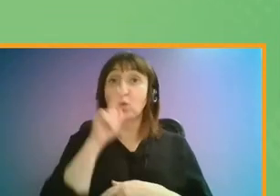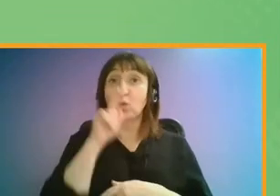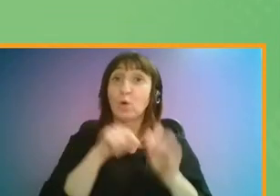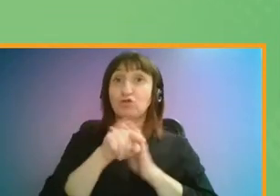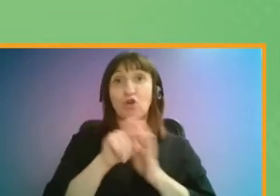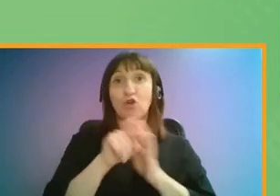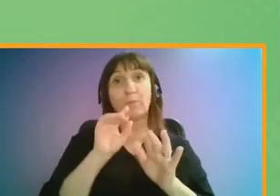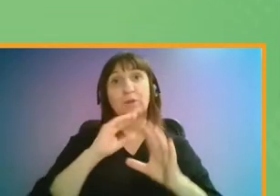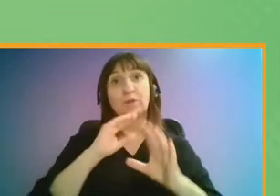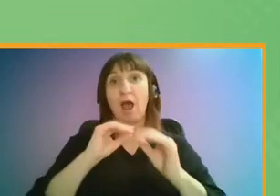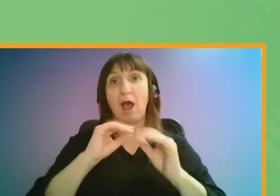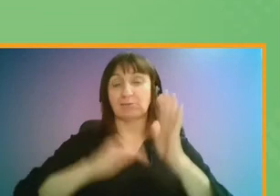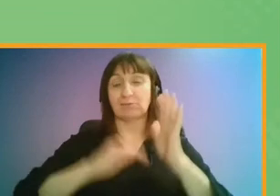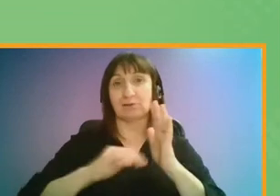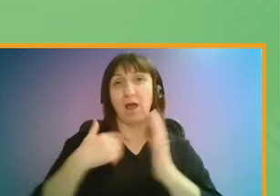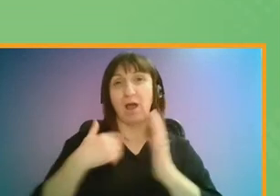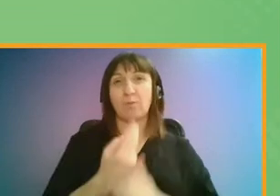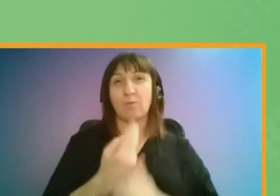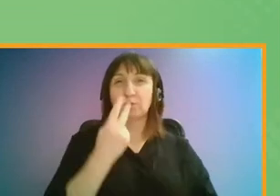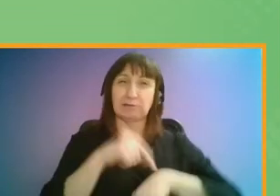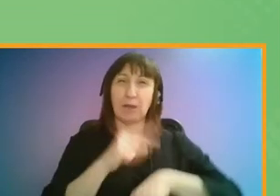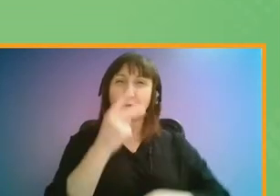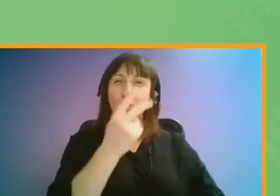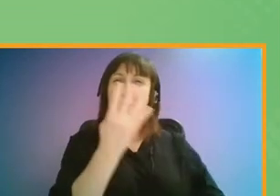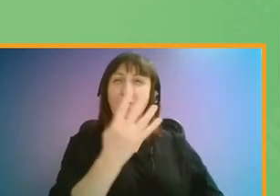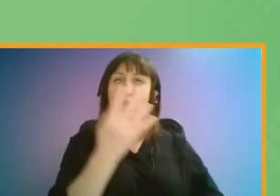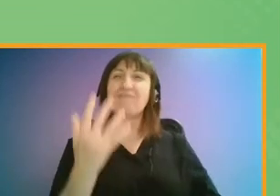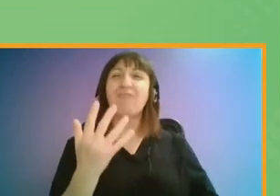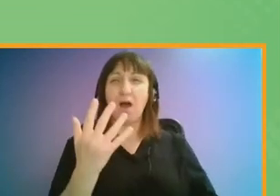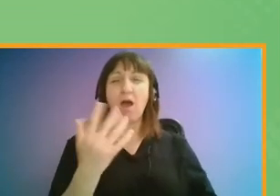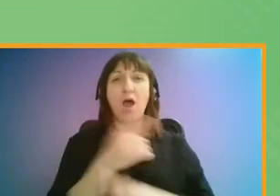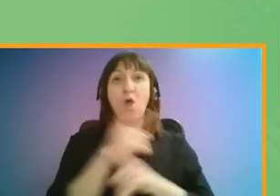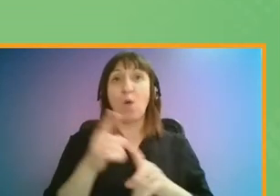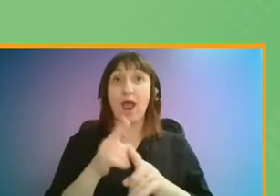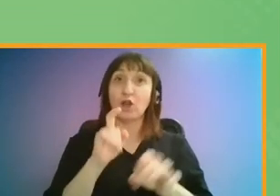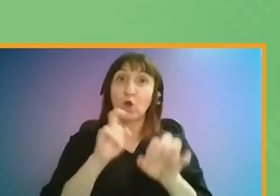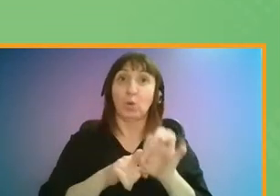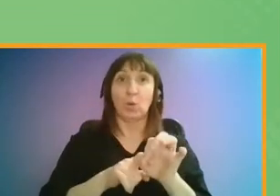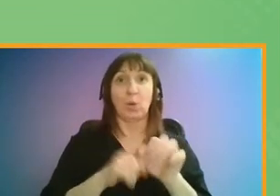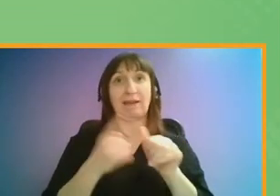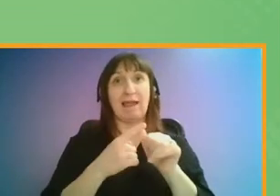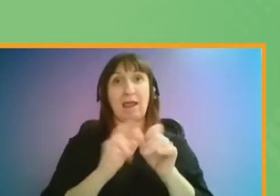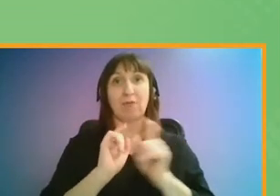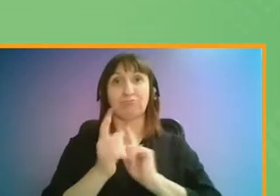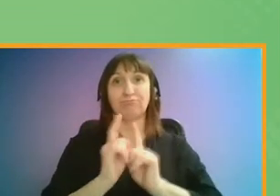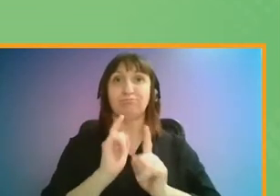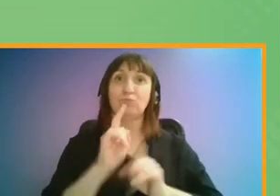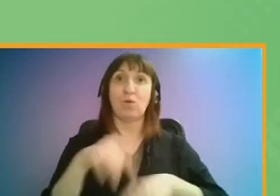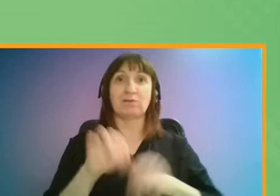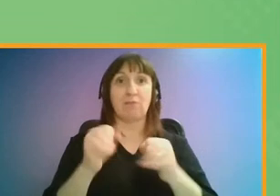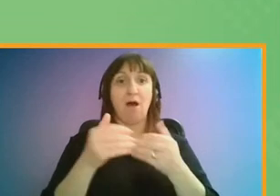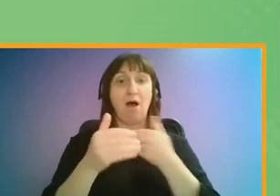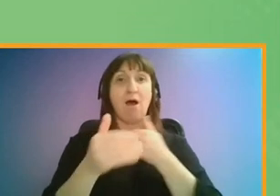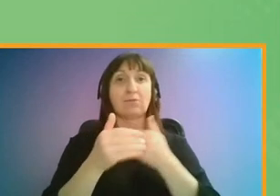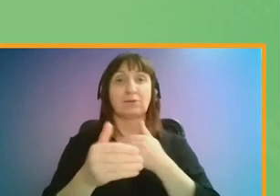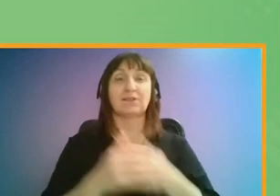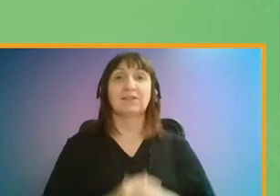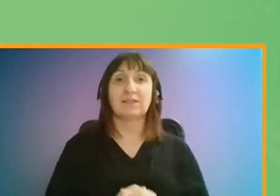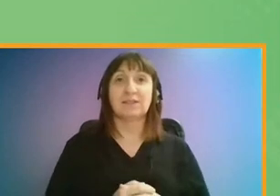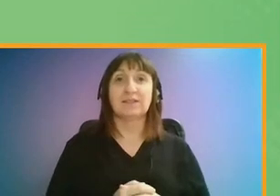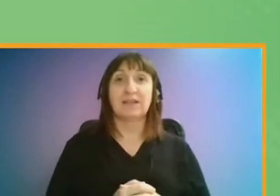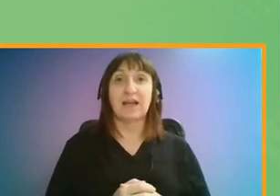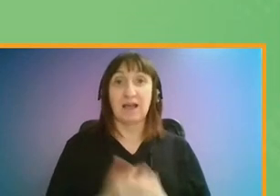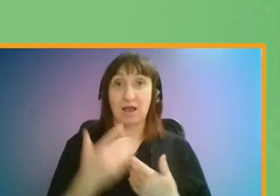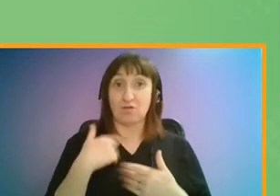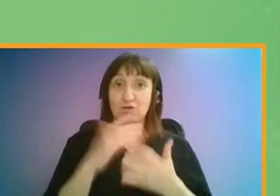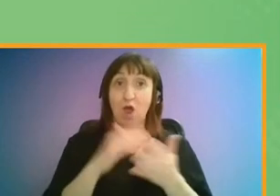up until about 2.45 when the Q&A session will start. So with no further ado,